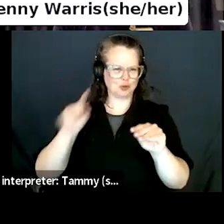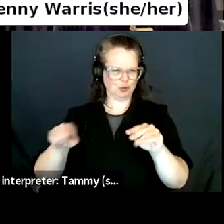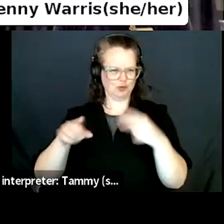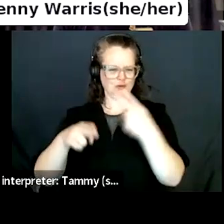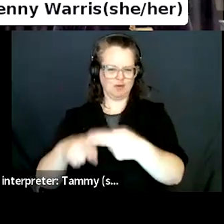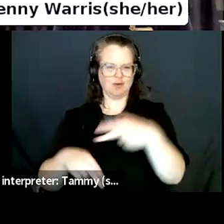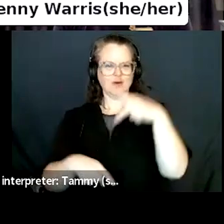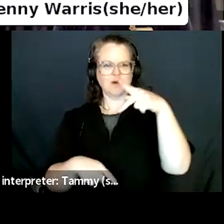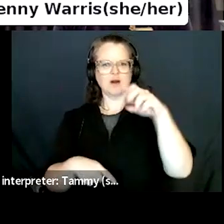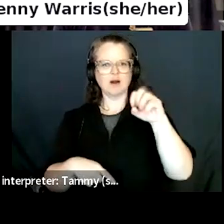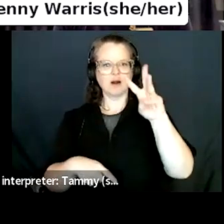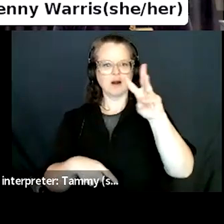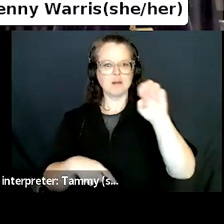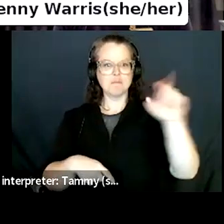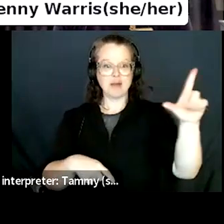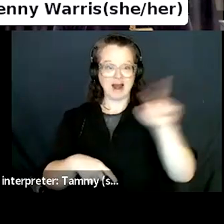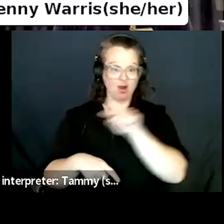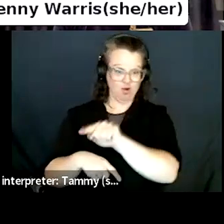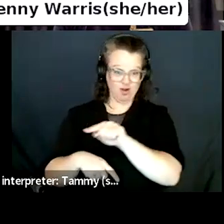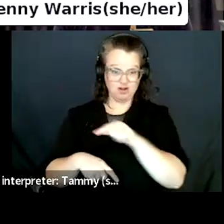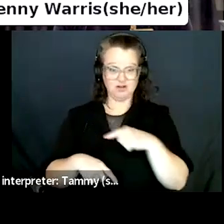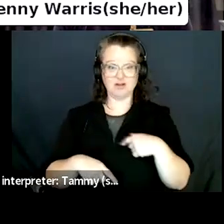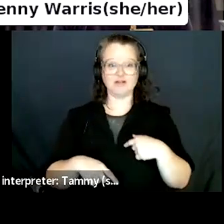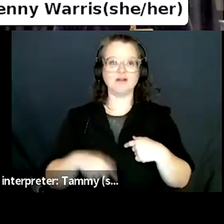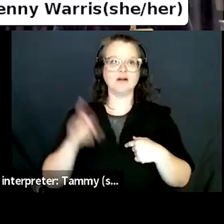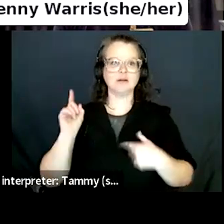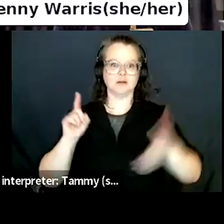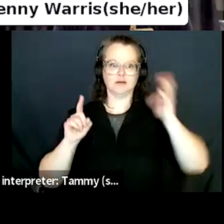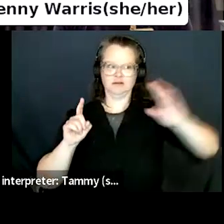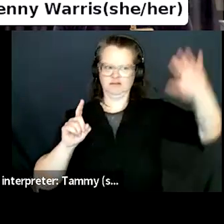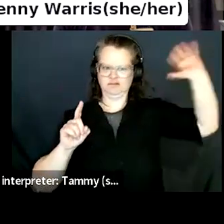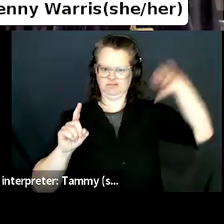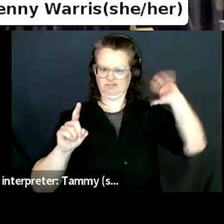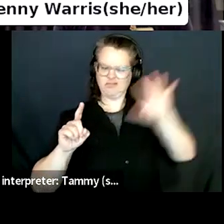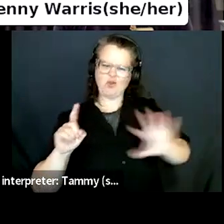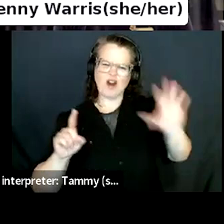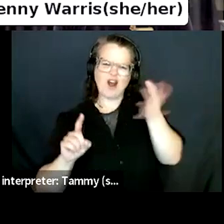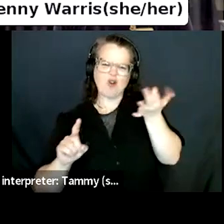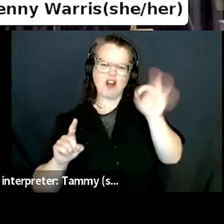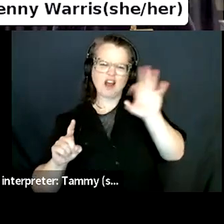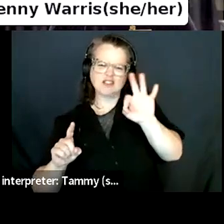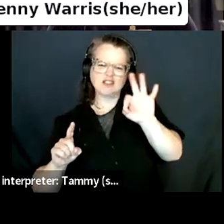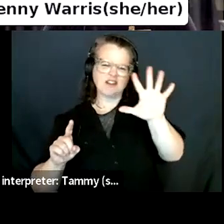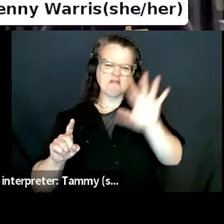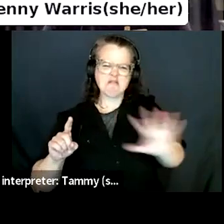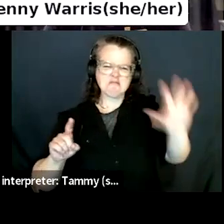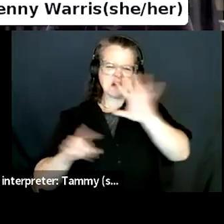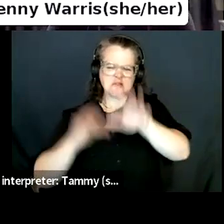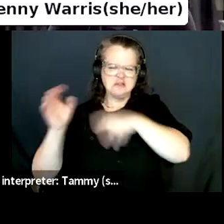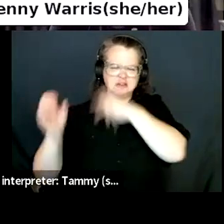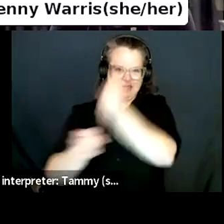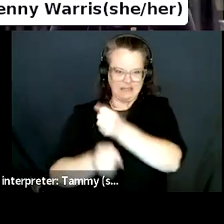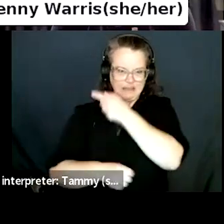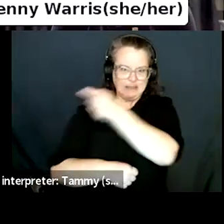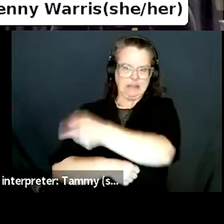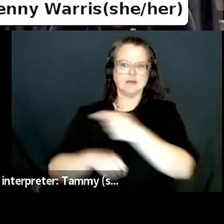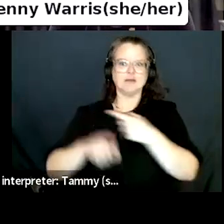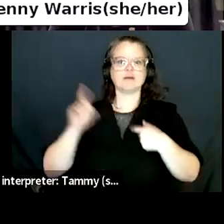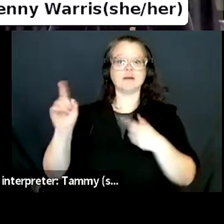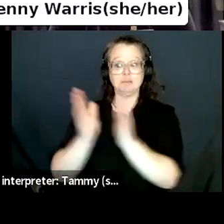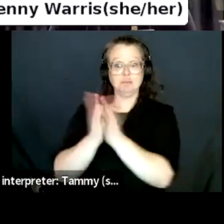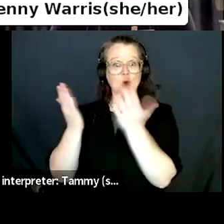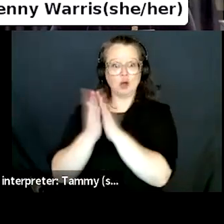collection, getting it all online back in the mid nineties. And it was, it was like a school for